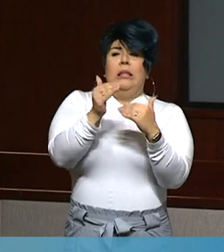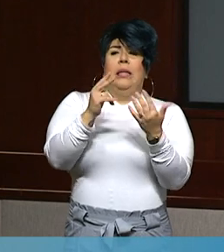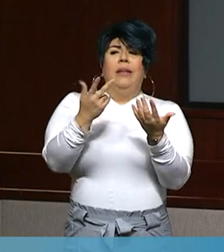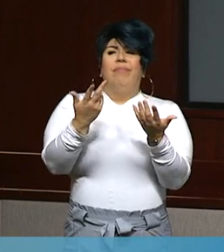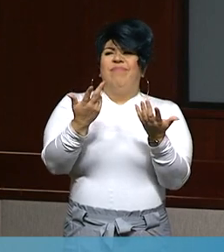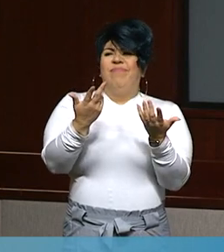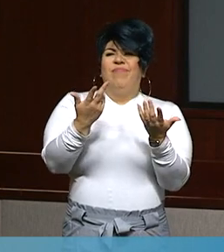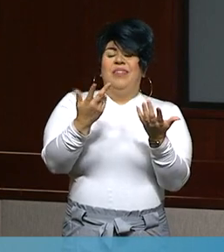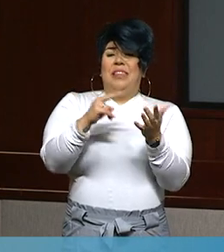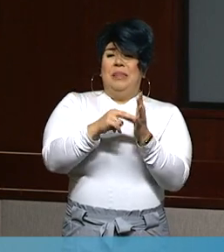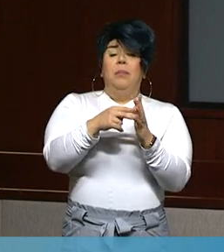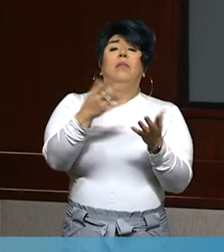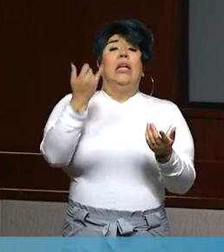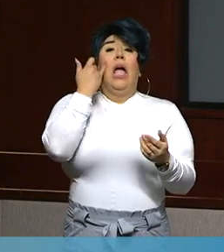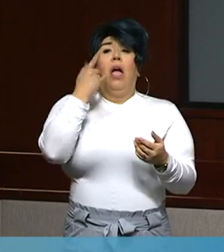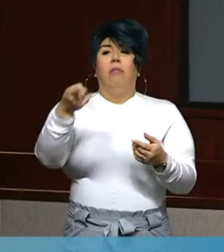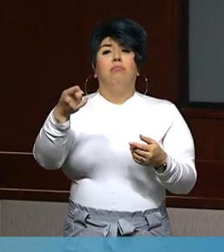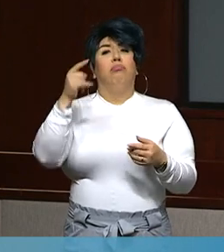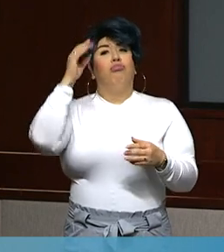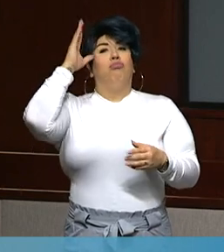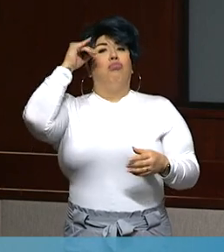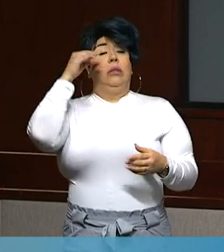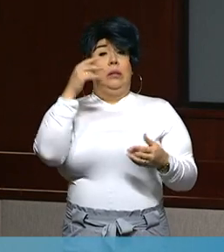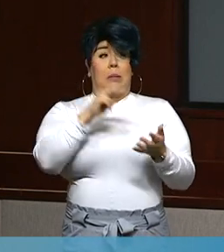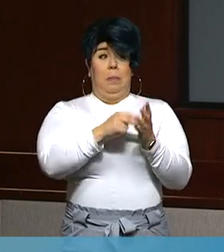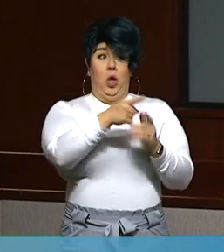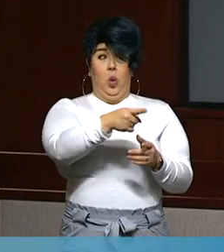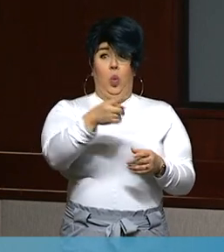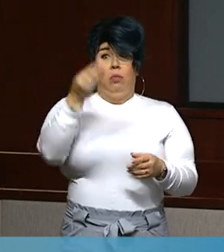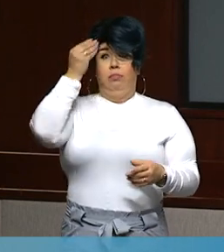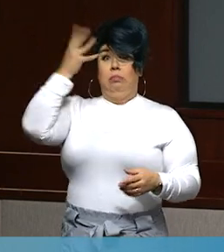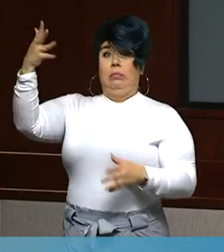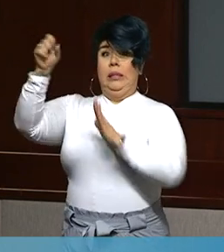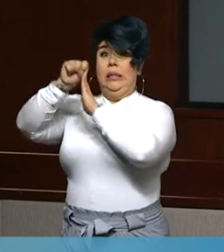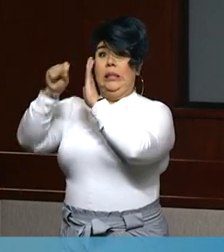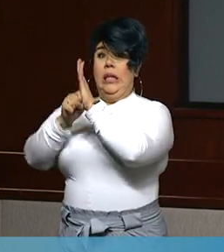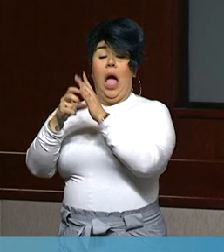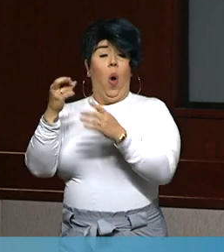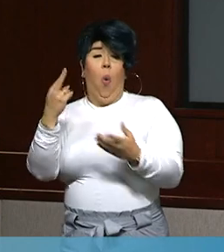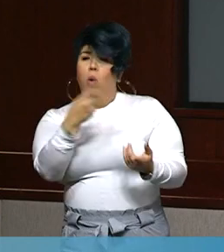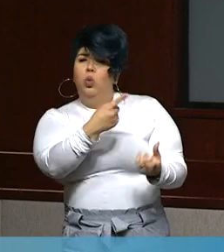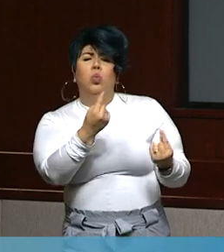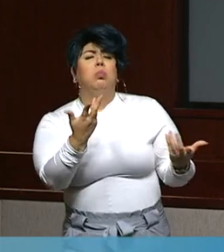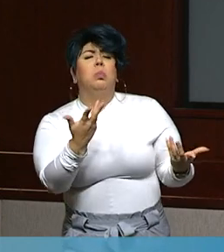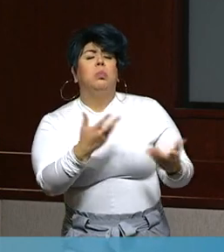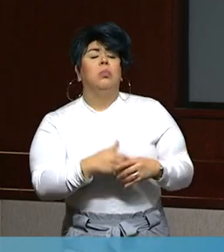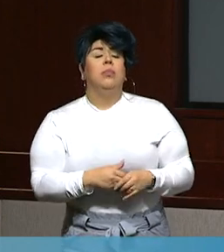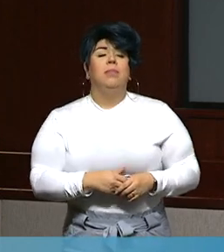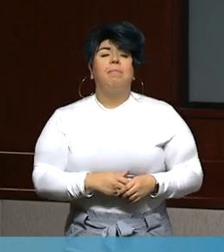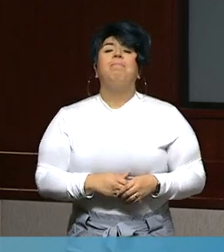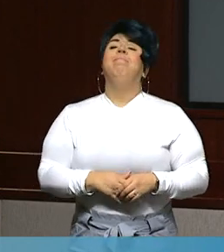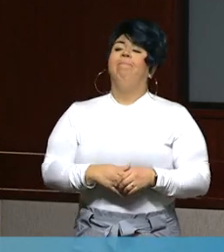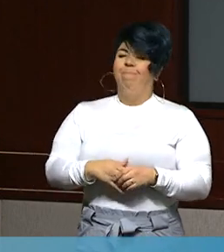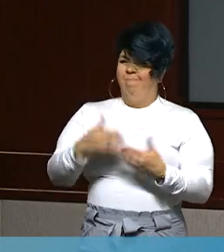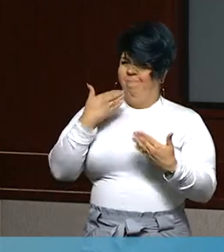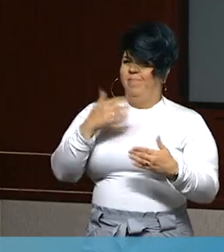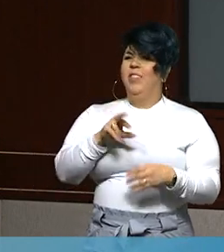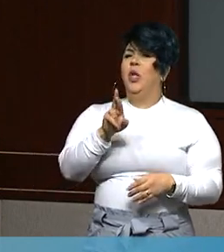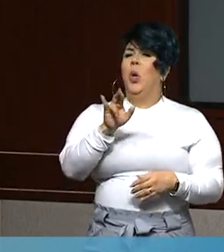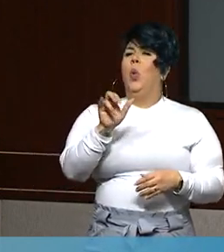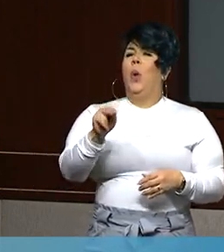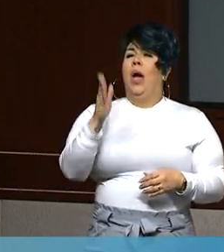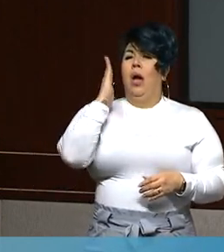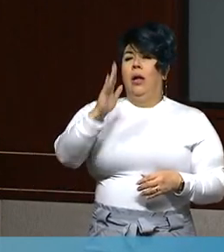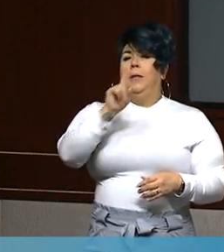ignore it? Like what role do you guys play? Okay. Thanks for the question. We're going to have Ryan Alsop